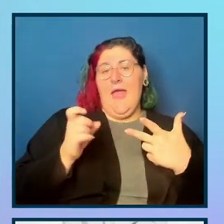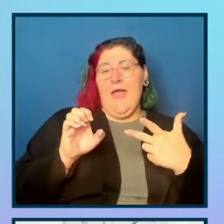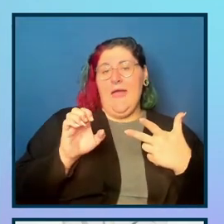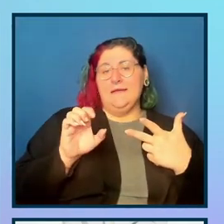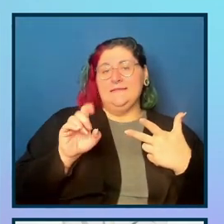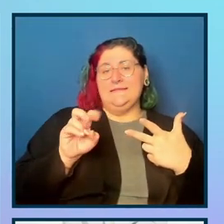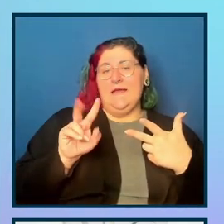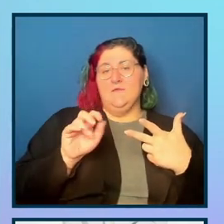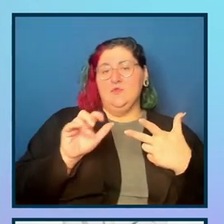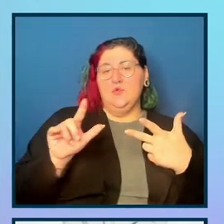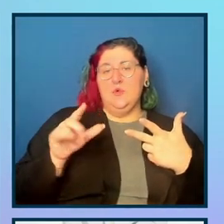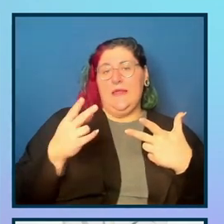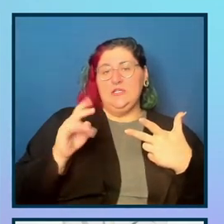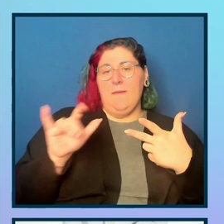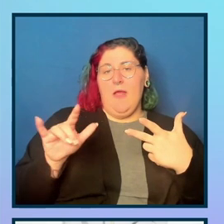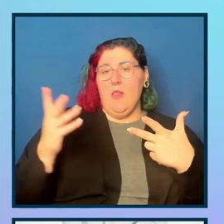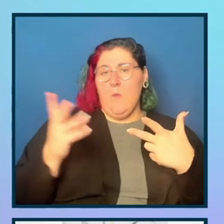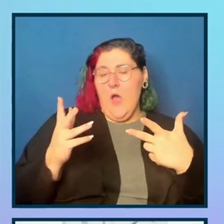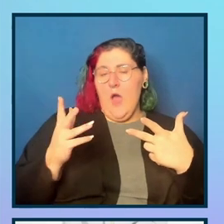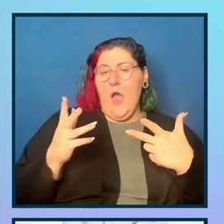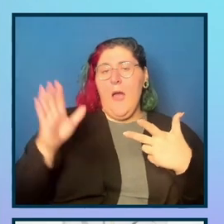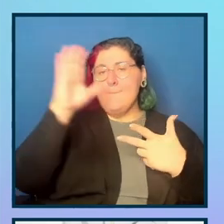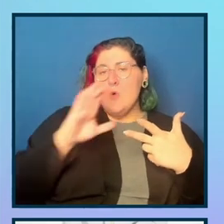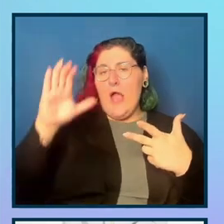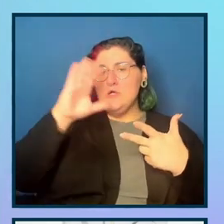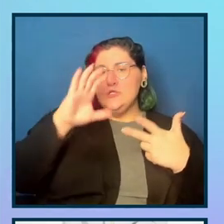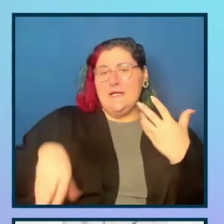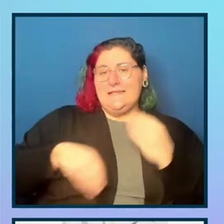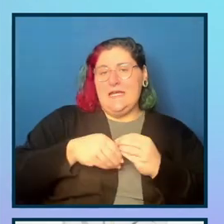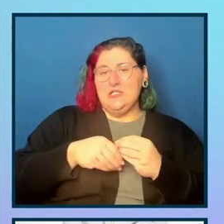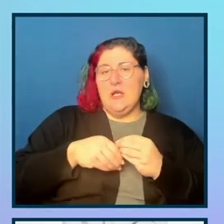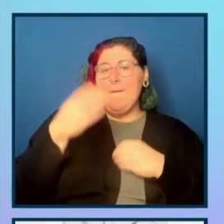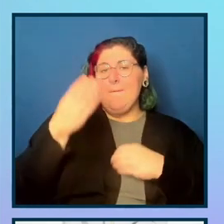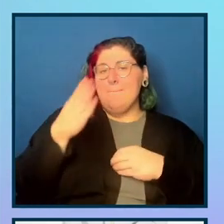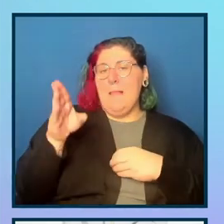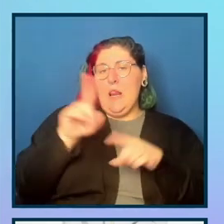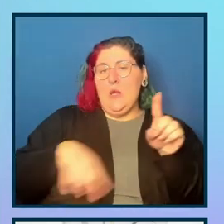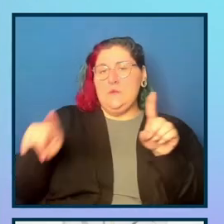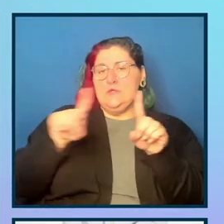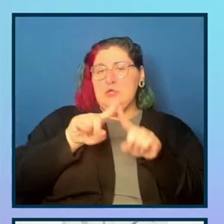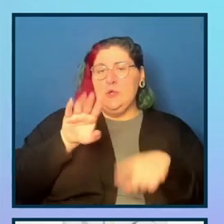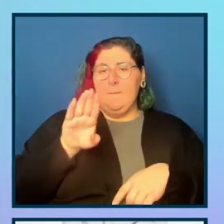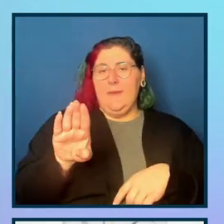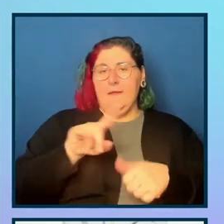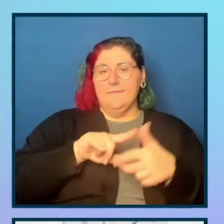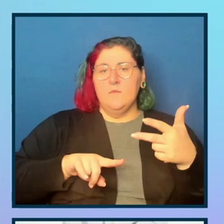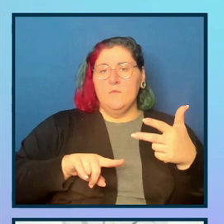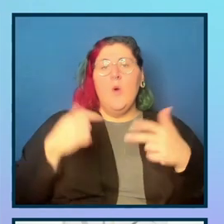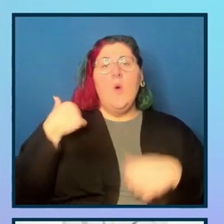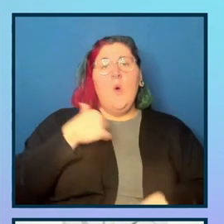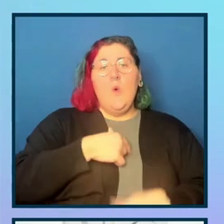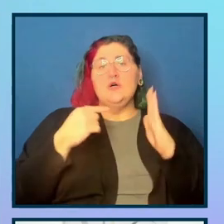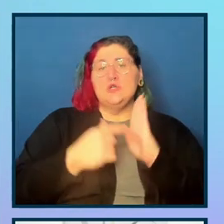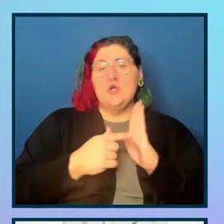extension designated by the blue circle with a B inside of it. And we'll show you how using these at different points in the